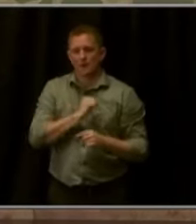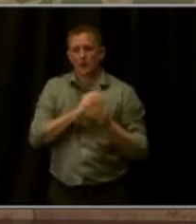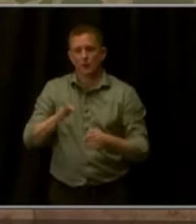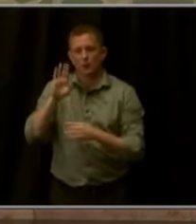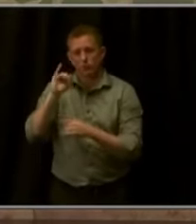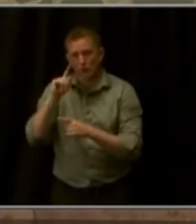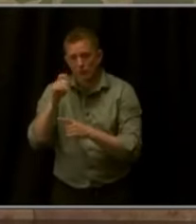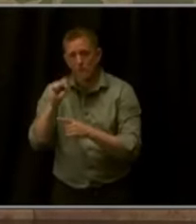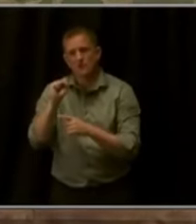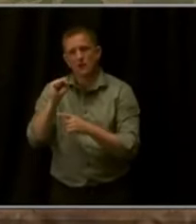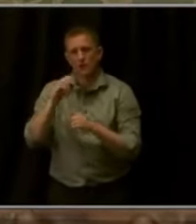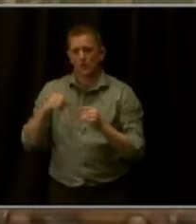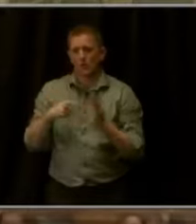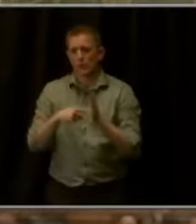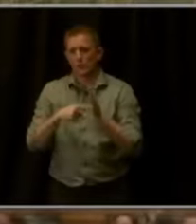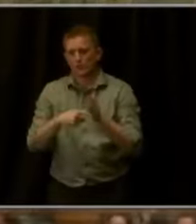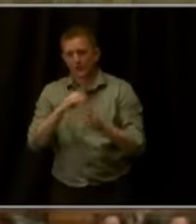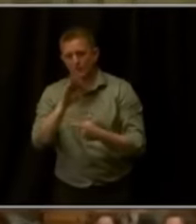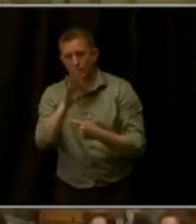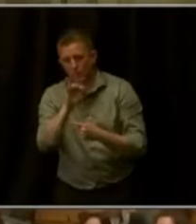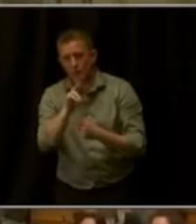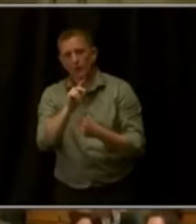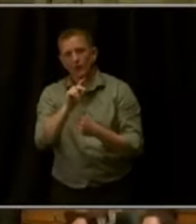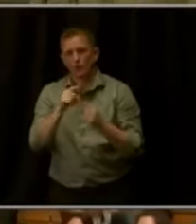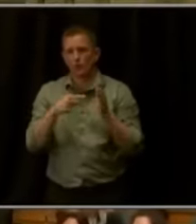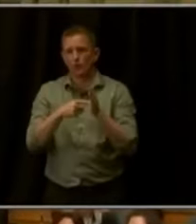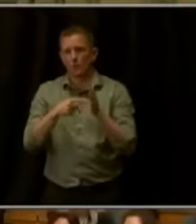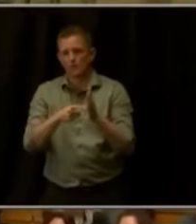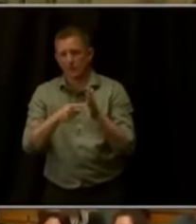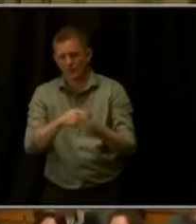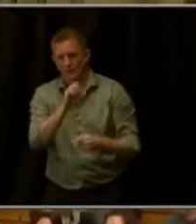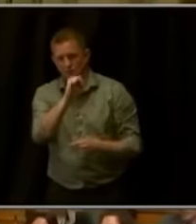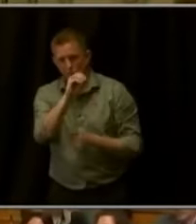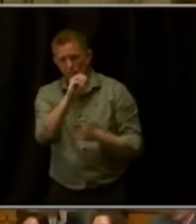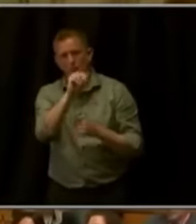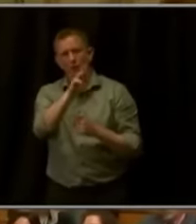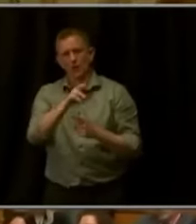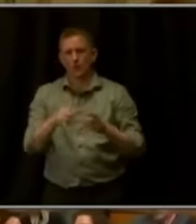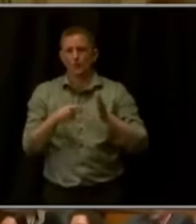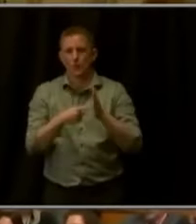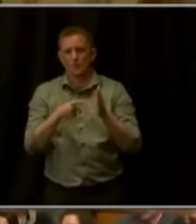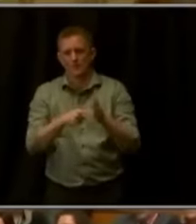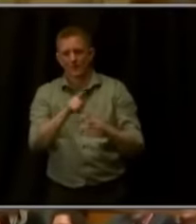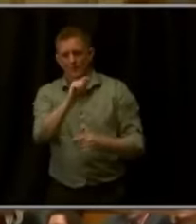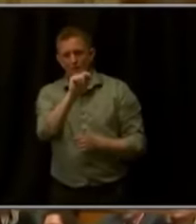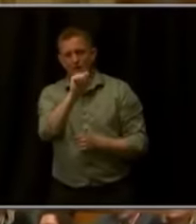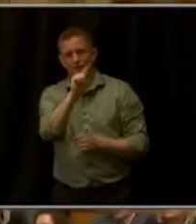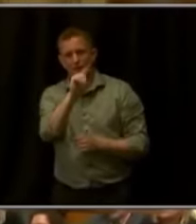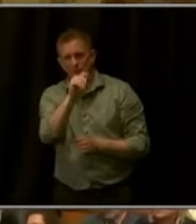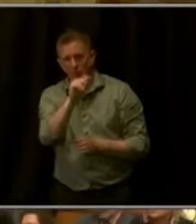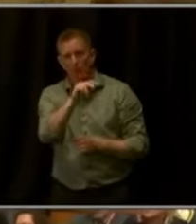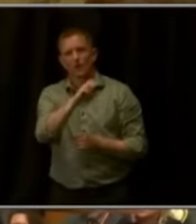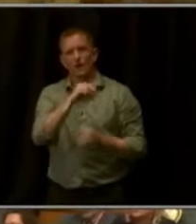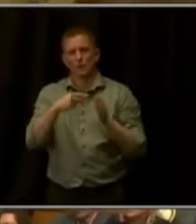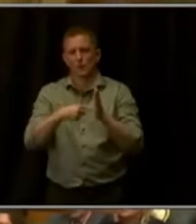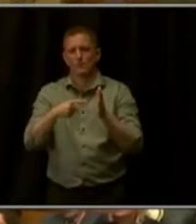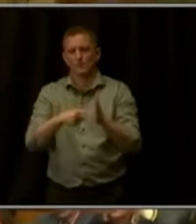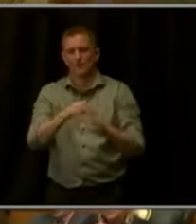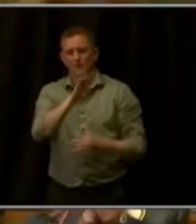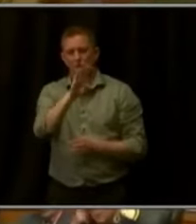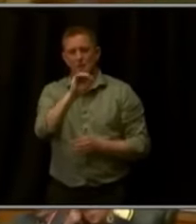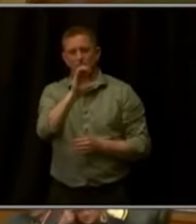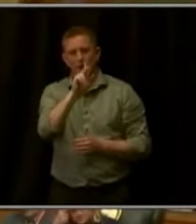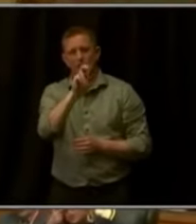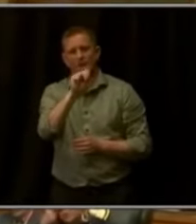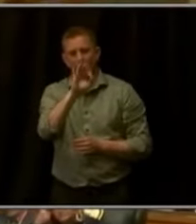Byrd, Representative Soper, Representative Detone and Representative Bakkenfeld, we took important steps to crack down on auto